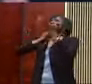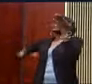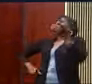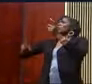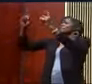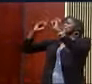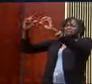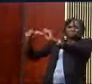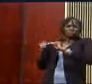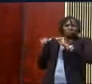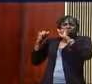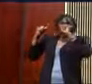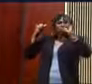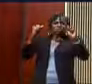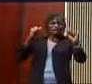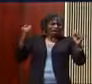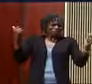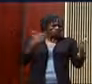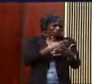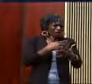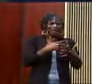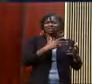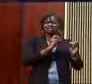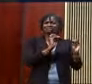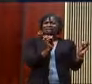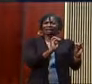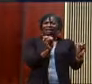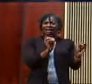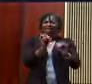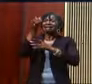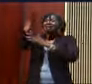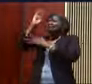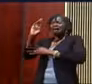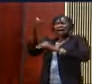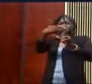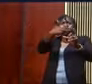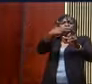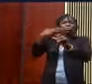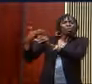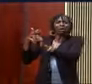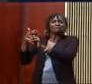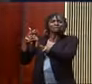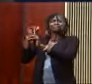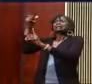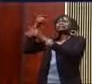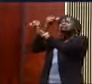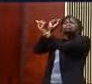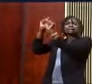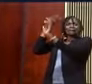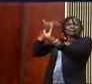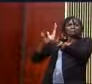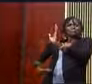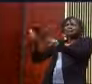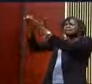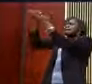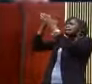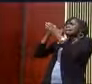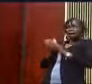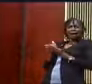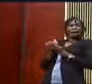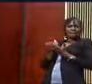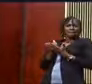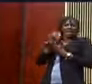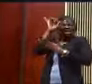Of whom shall I be afraid? God is our refuge and strength, a very present help in the time of trouble.